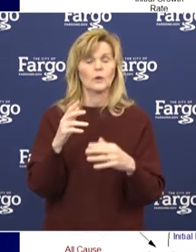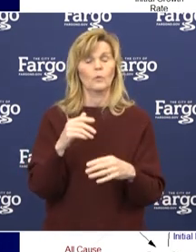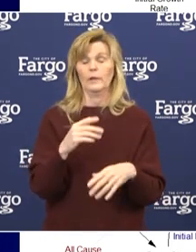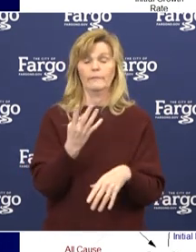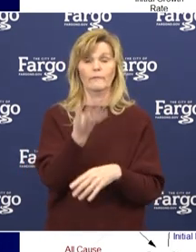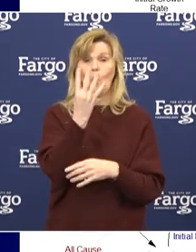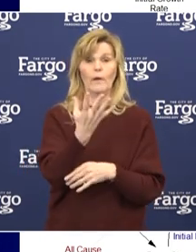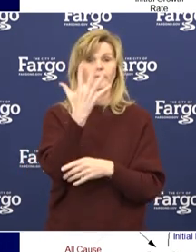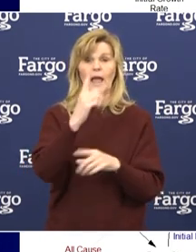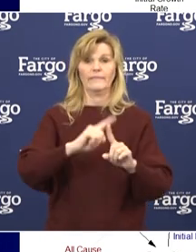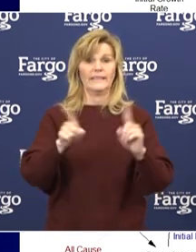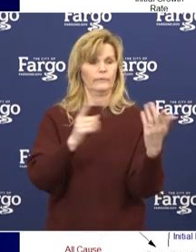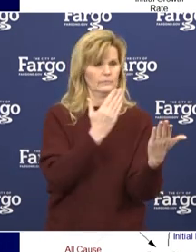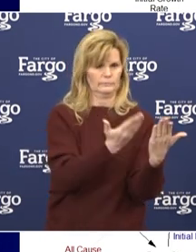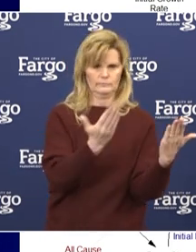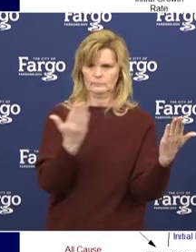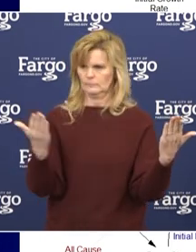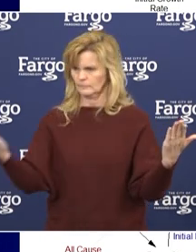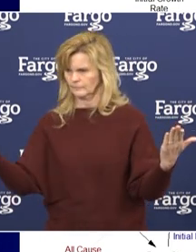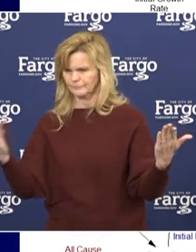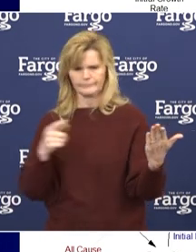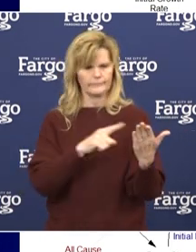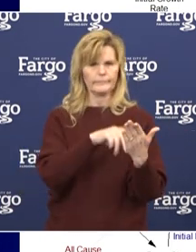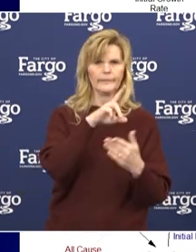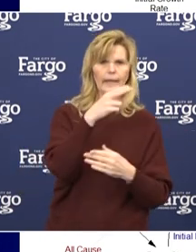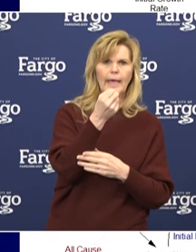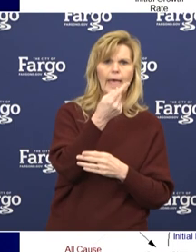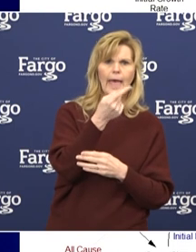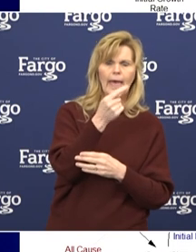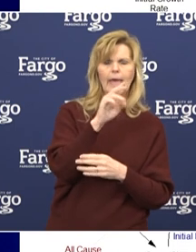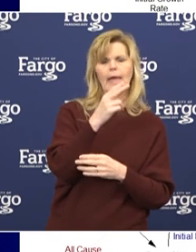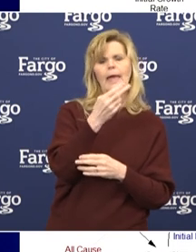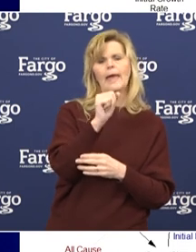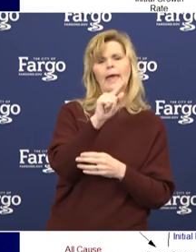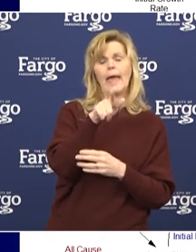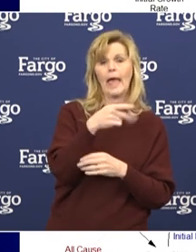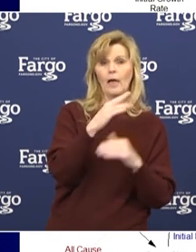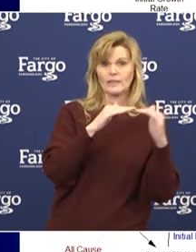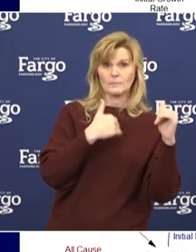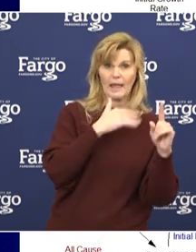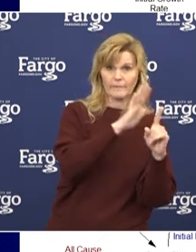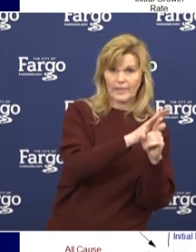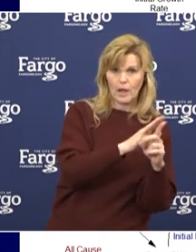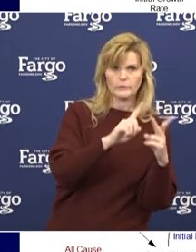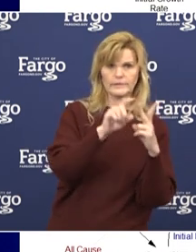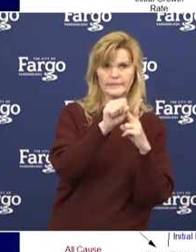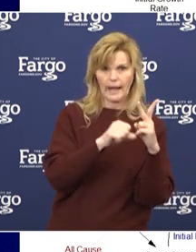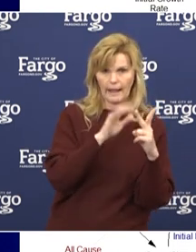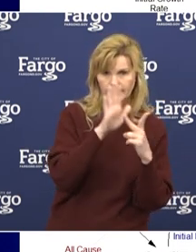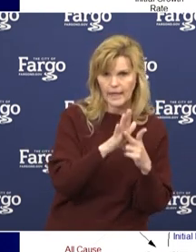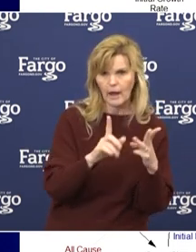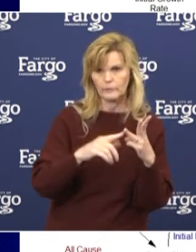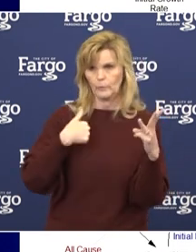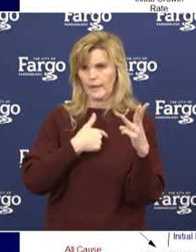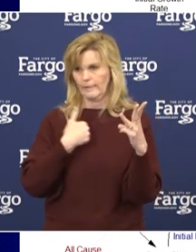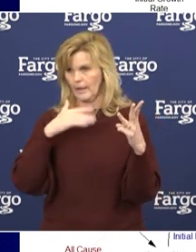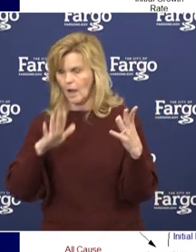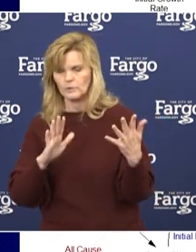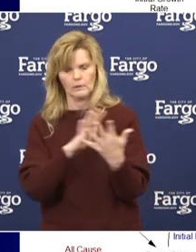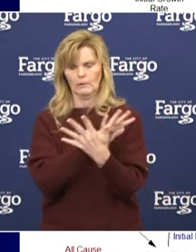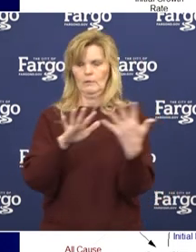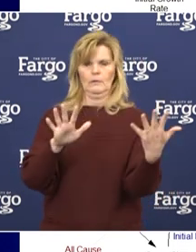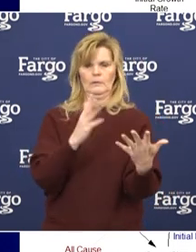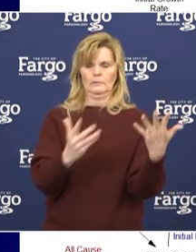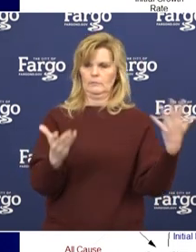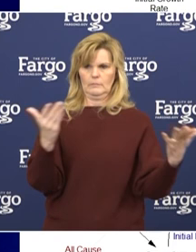models. Like each health system's looking at one, the state's looking at one, and everybody's trying to figure out what happens. But I just want to make the public understand